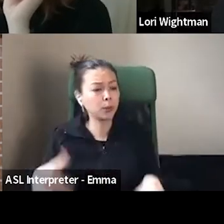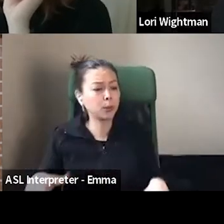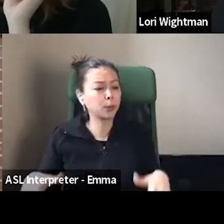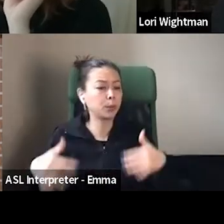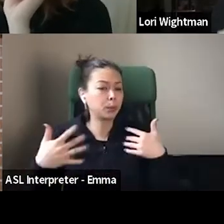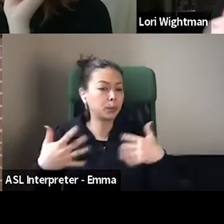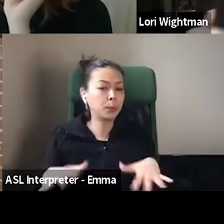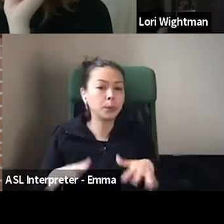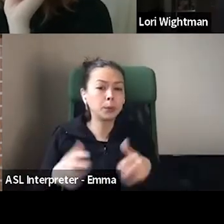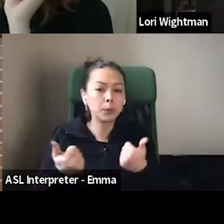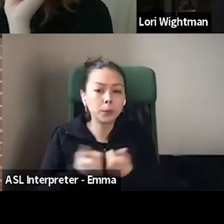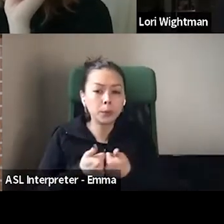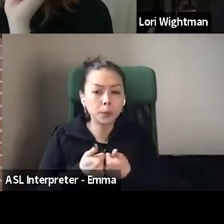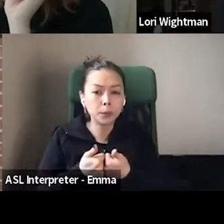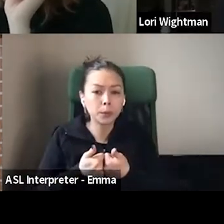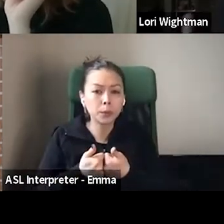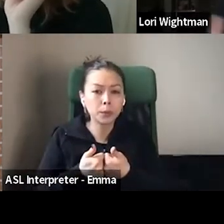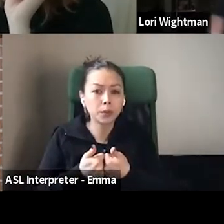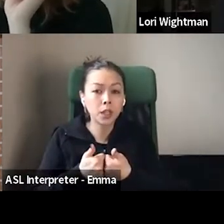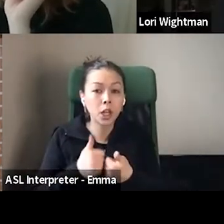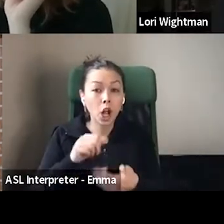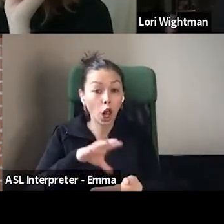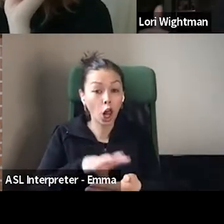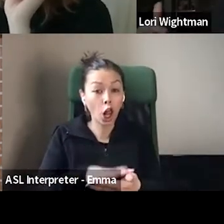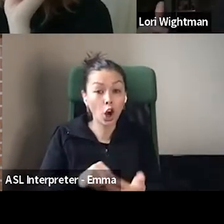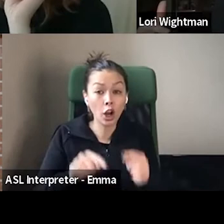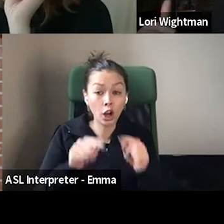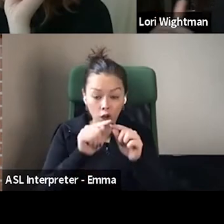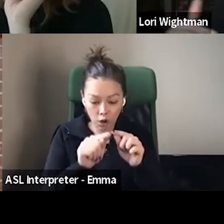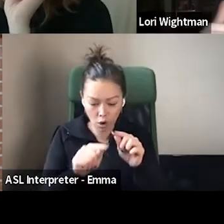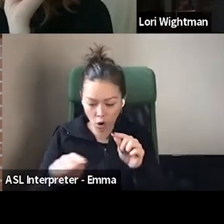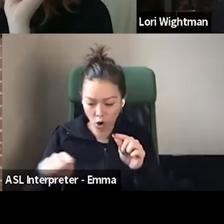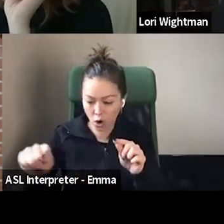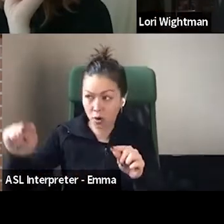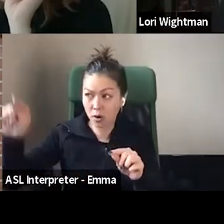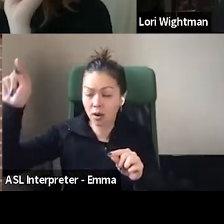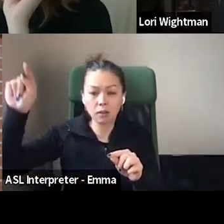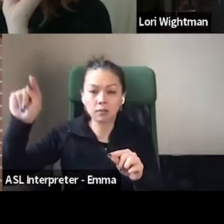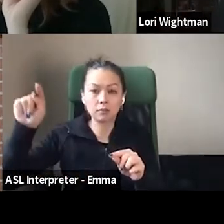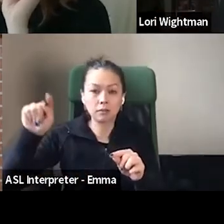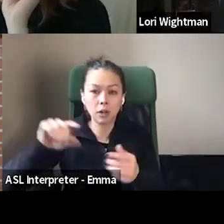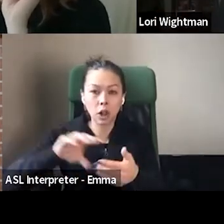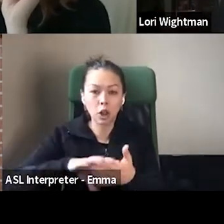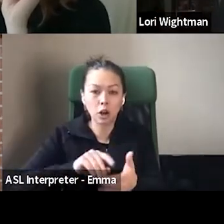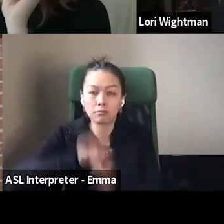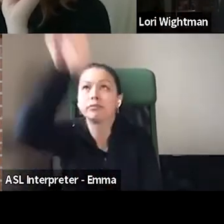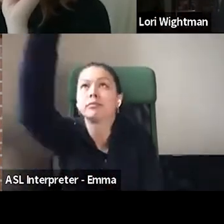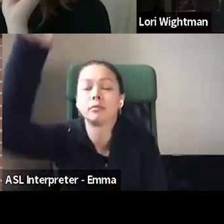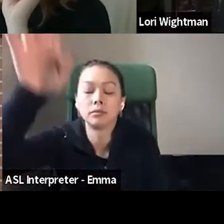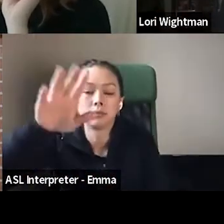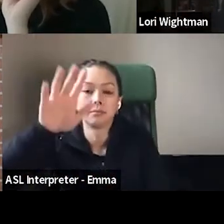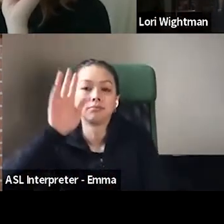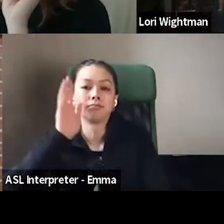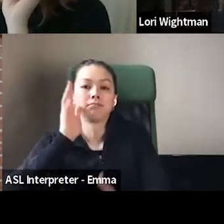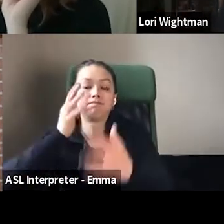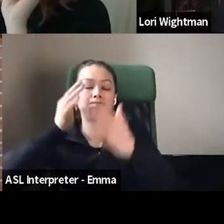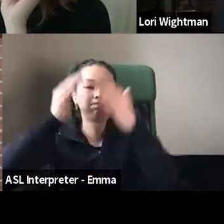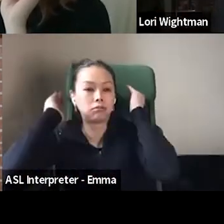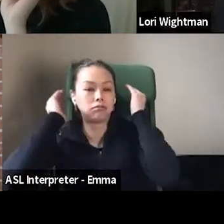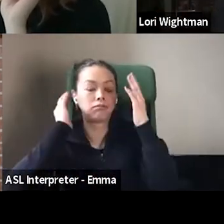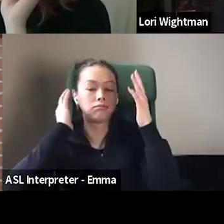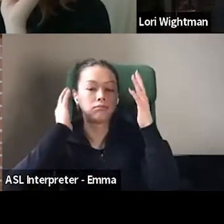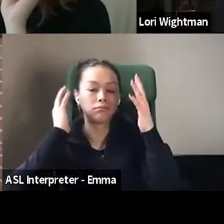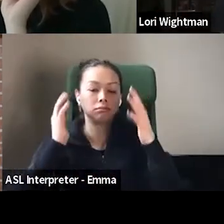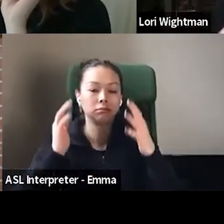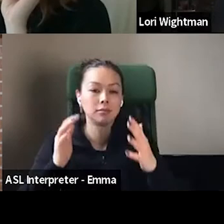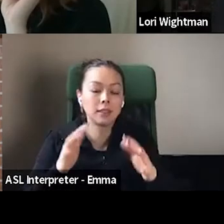the curve, the learning curve for learning about your community is such a longer one, especially if you've been, you know, you have to close down, you